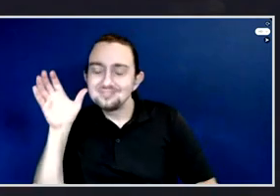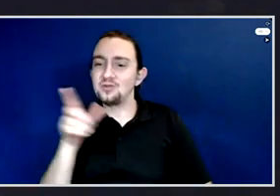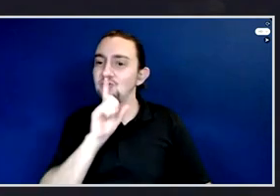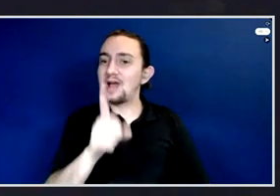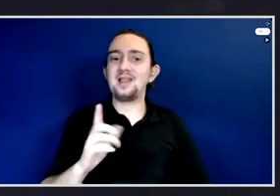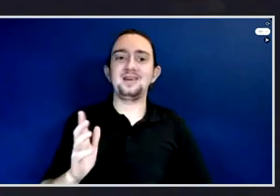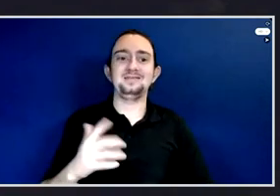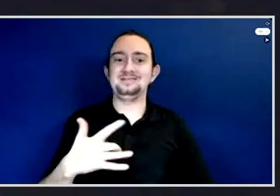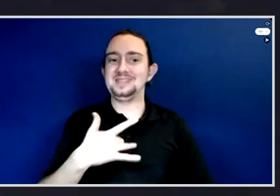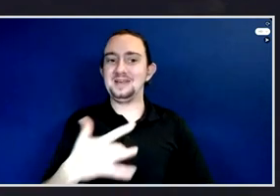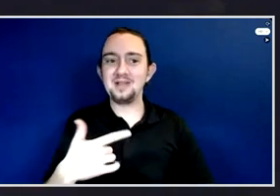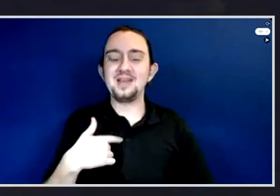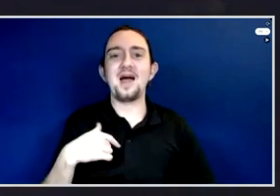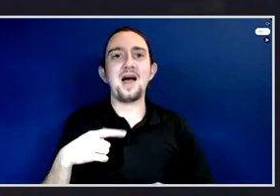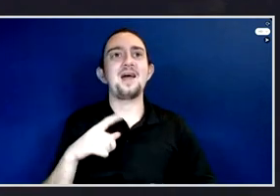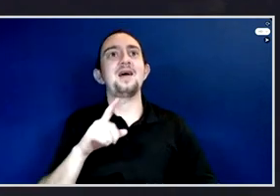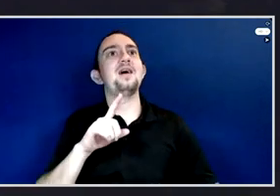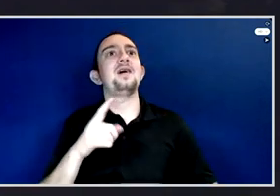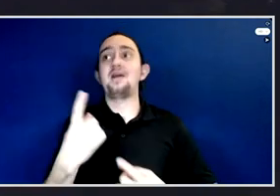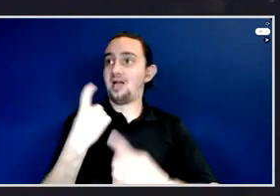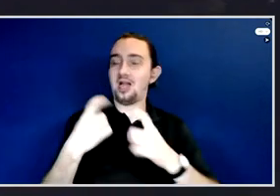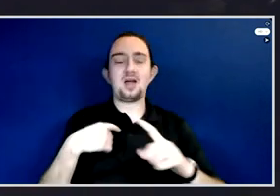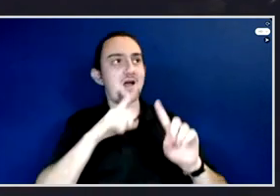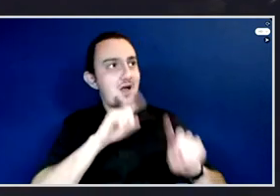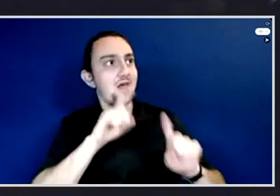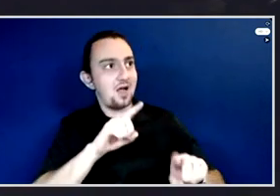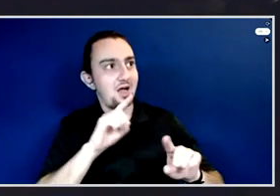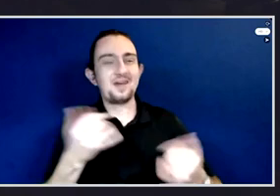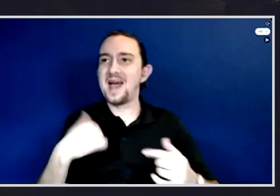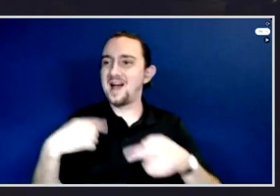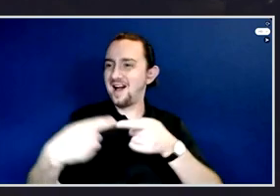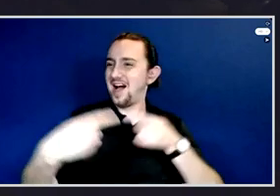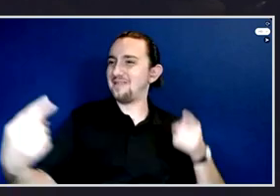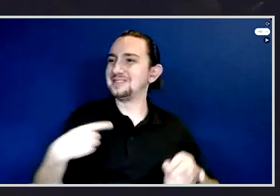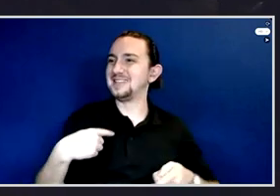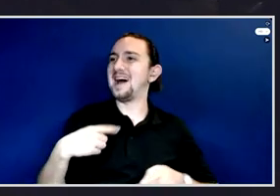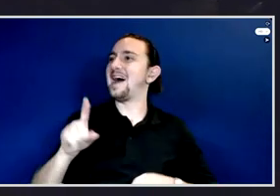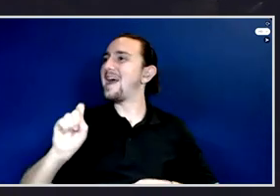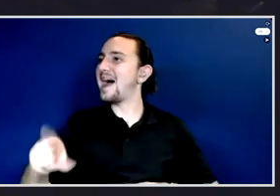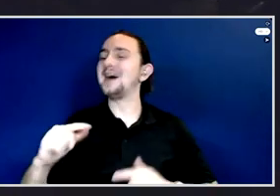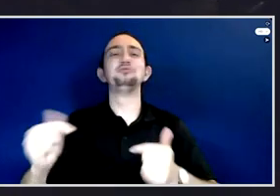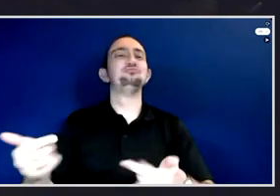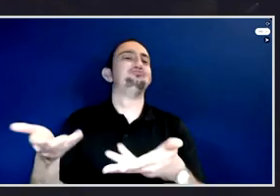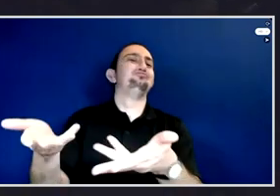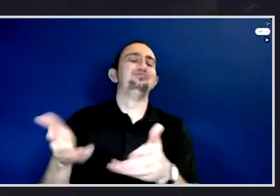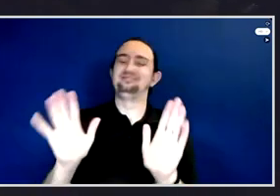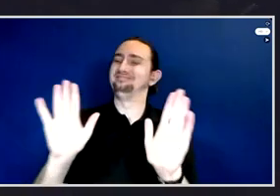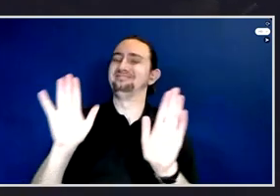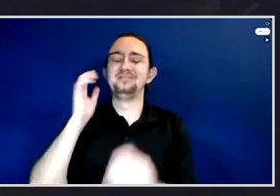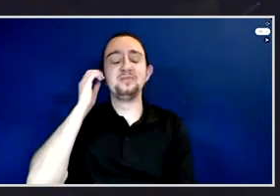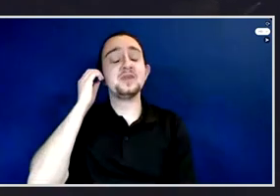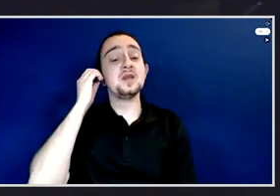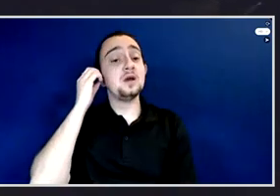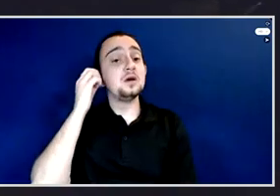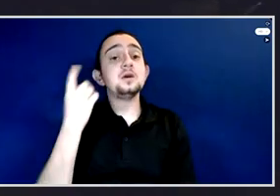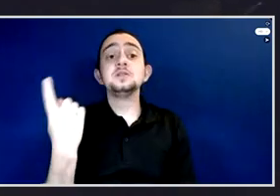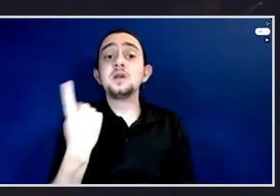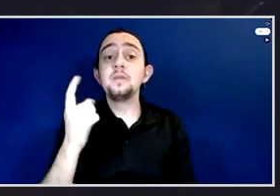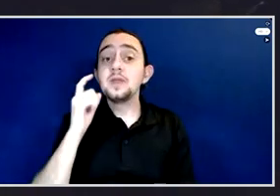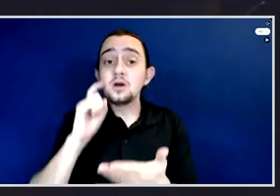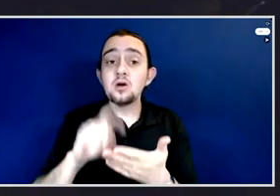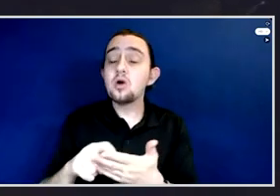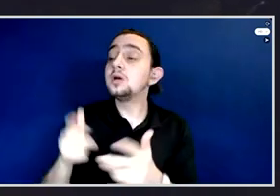yeah. That's going to be a lot better. But a few things really stood out as we looked at their stories, the stories of the other